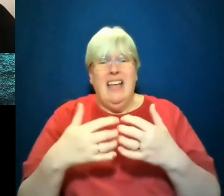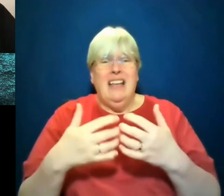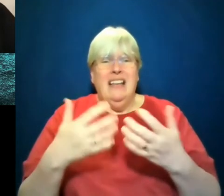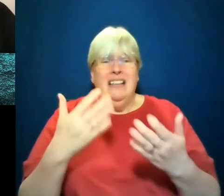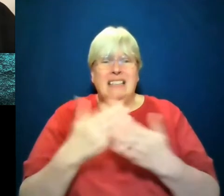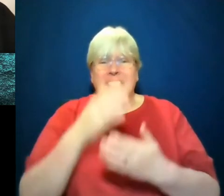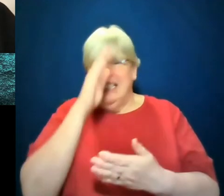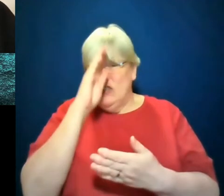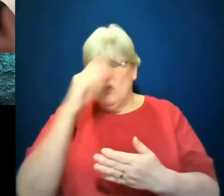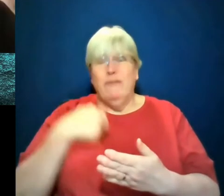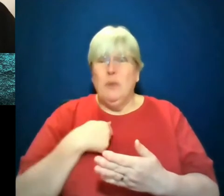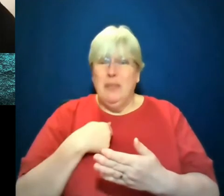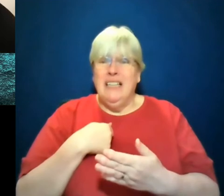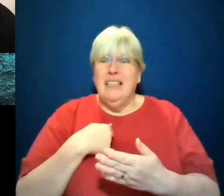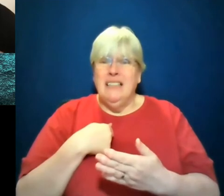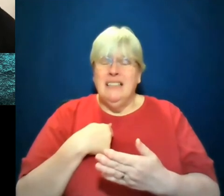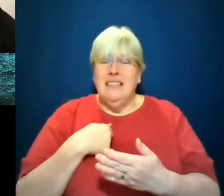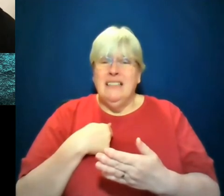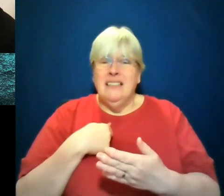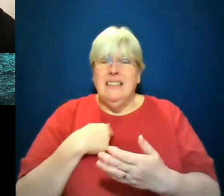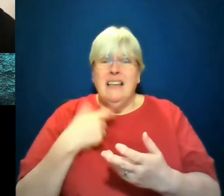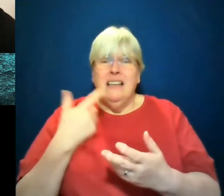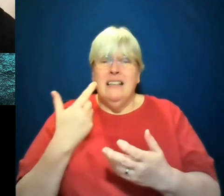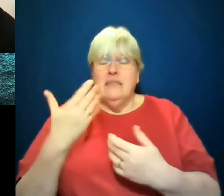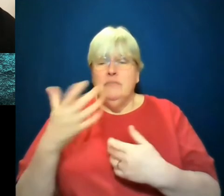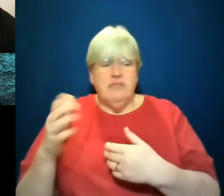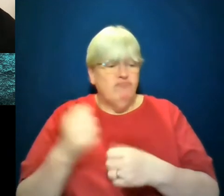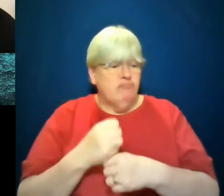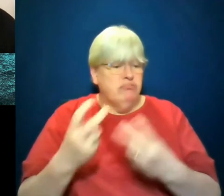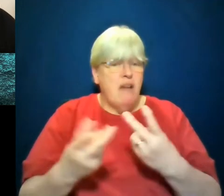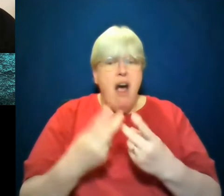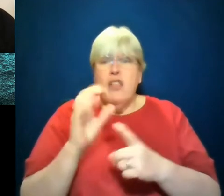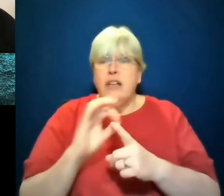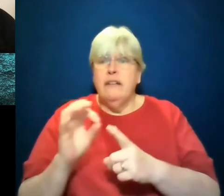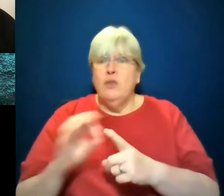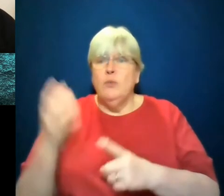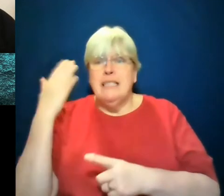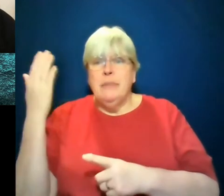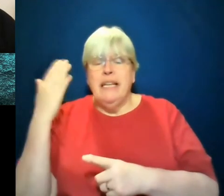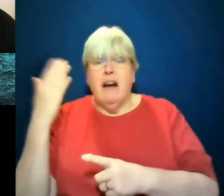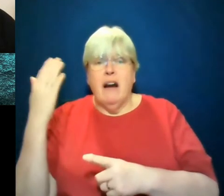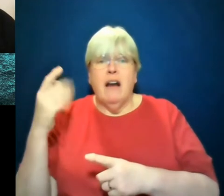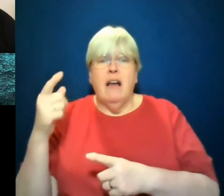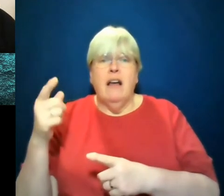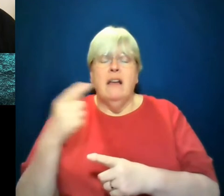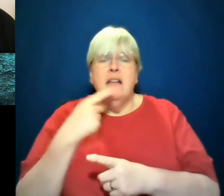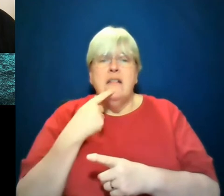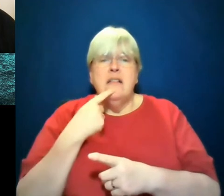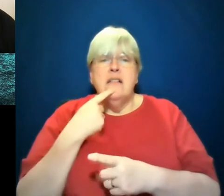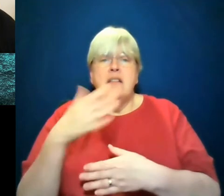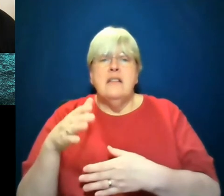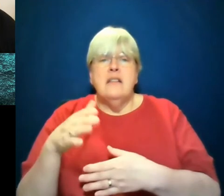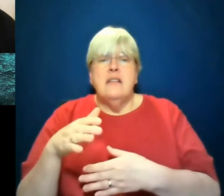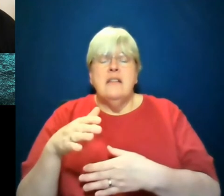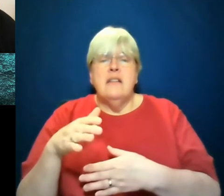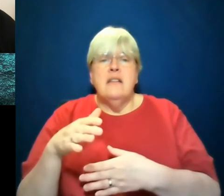It's funny, I was on another panel like this with a speaker who, it was a, I